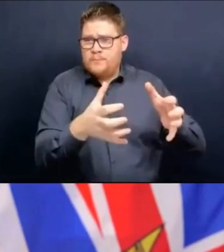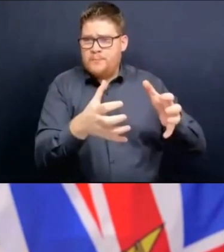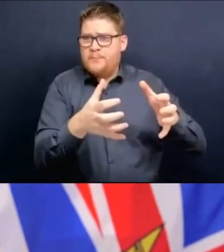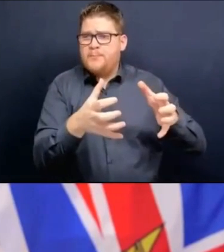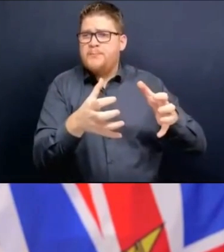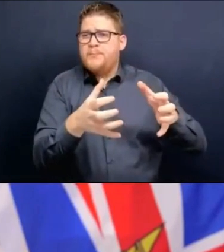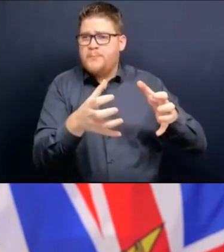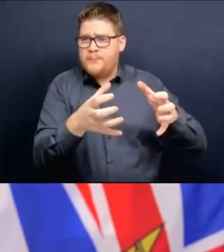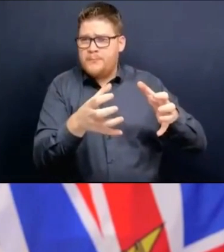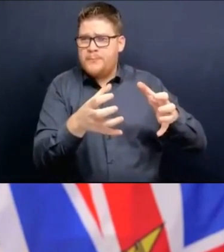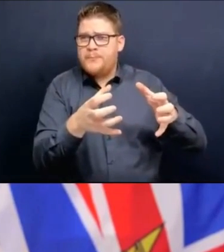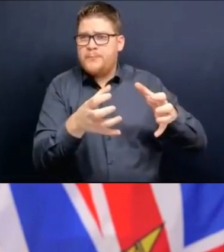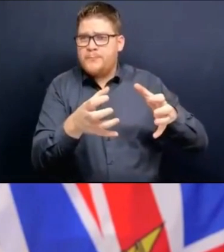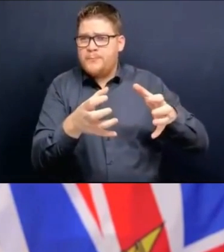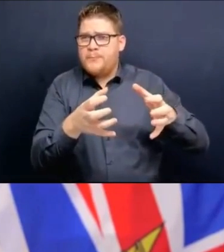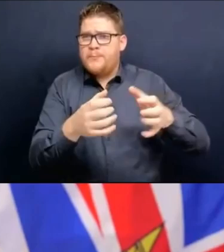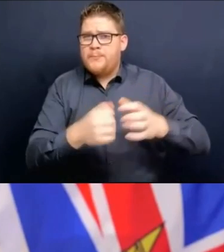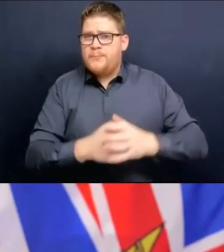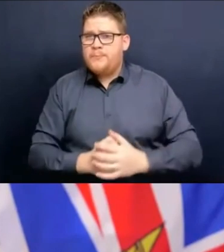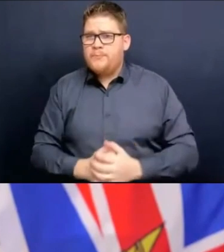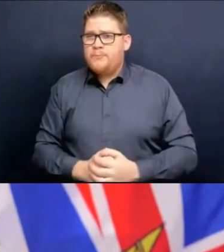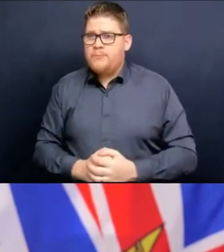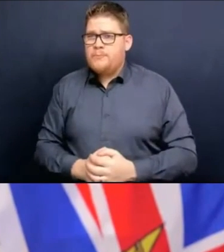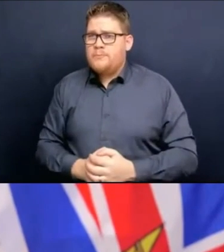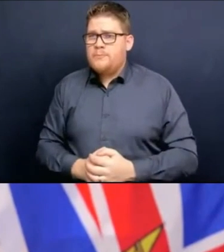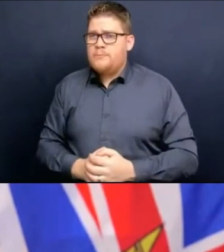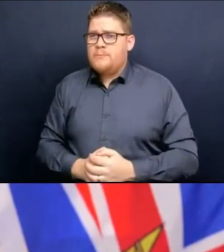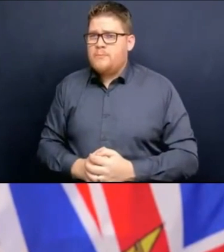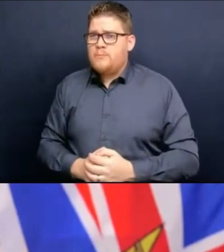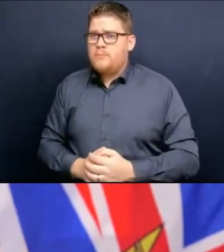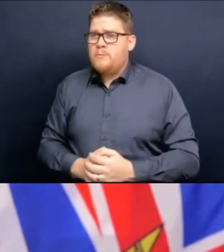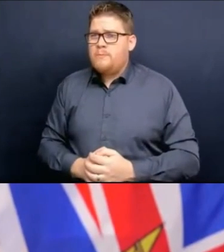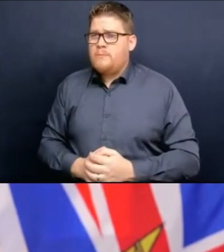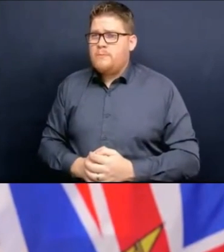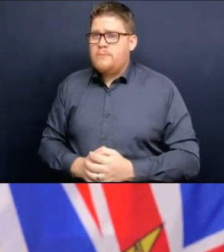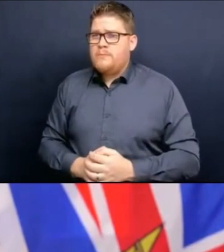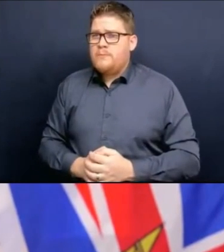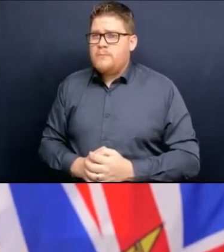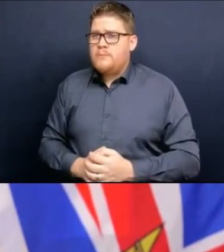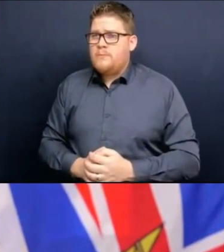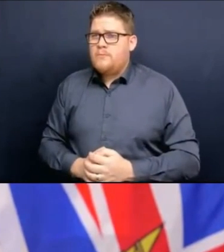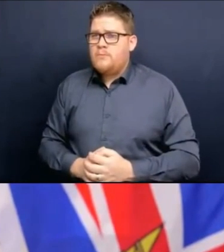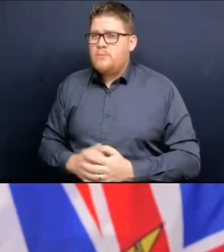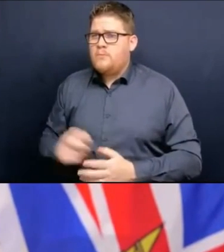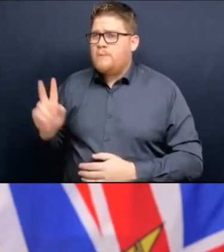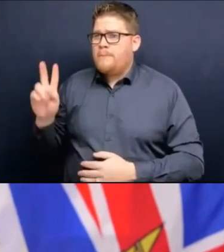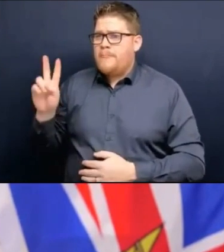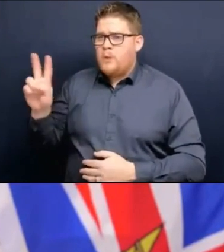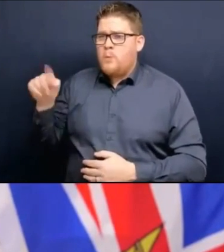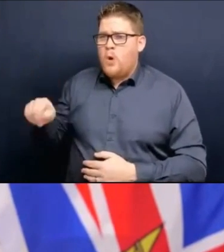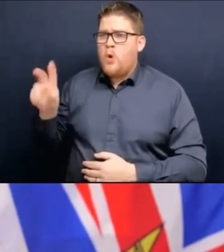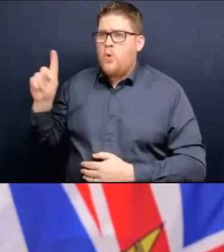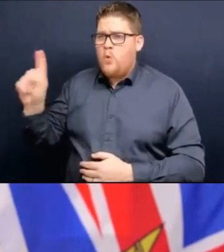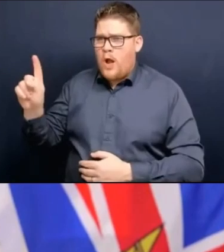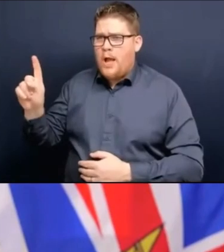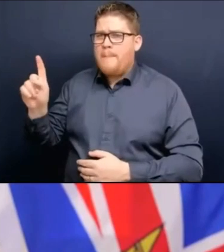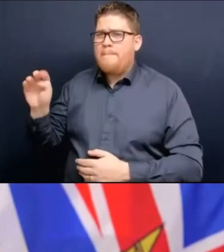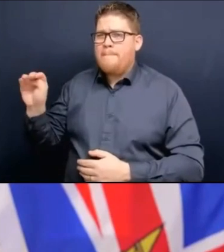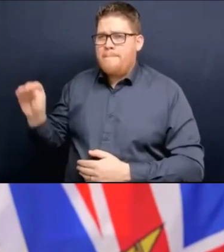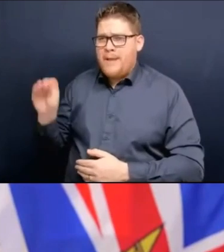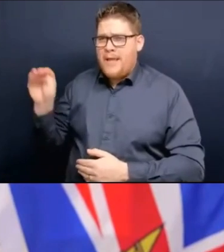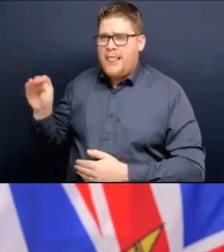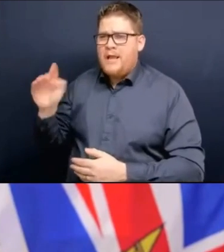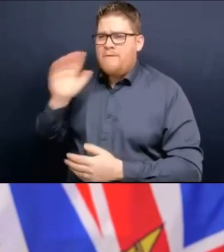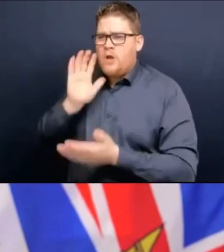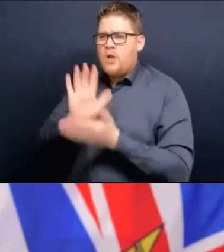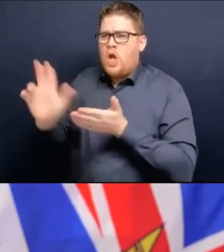million more tests kits to K to 12 education. 2.1 million more test kits for the post-secondary education